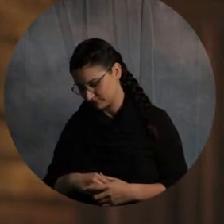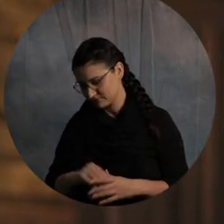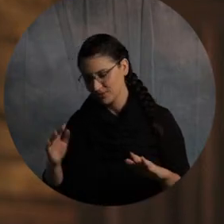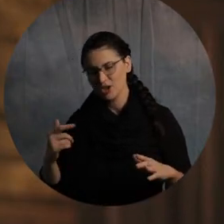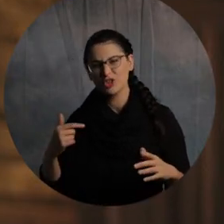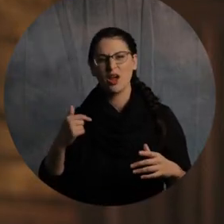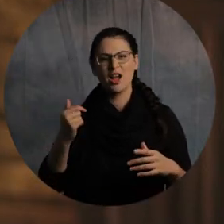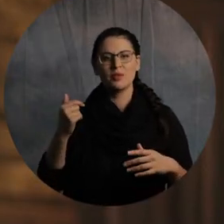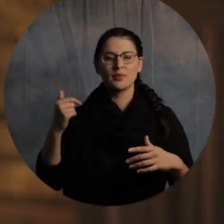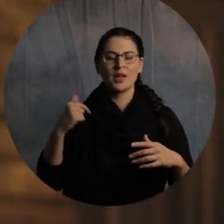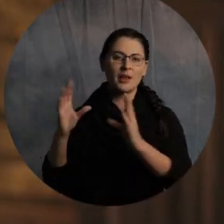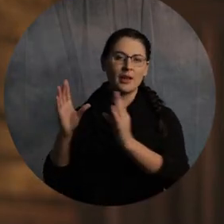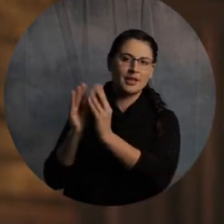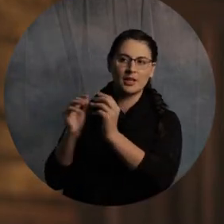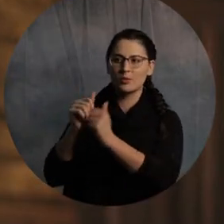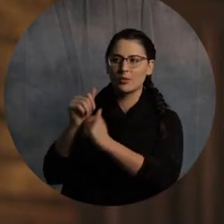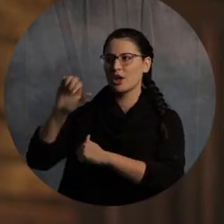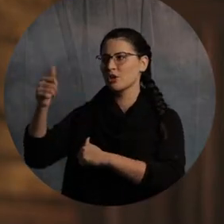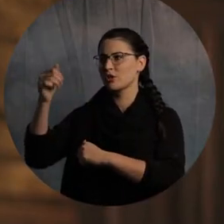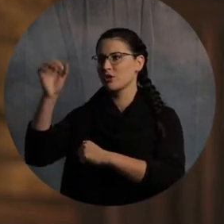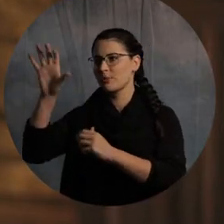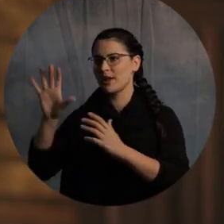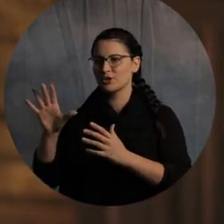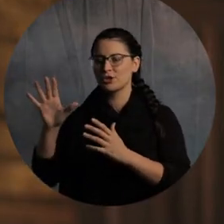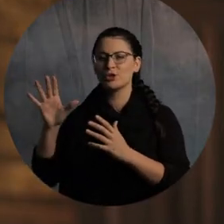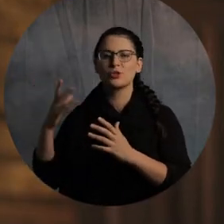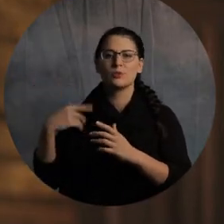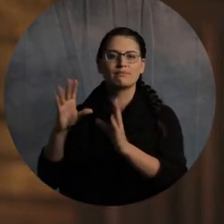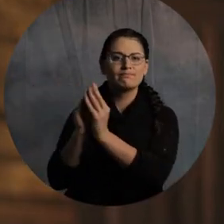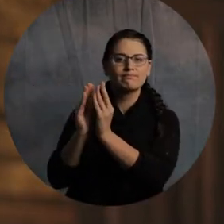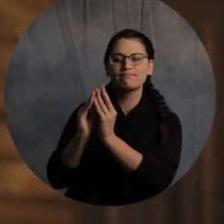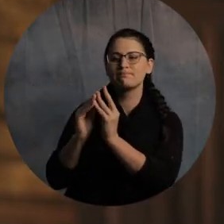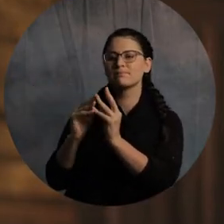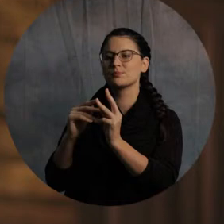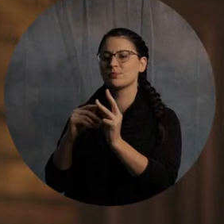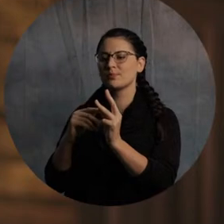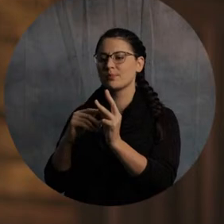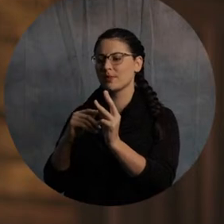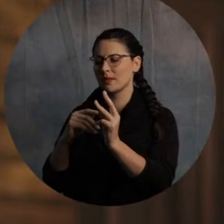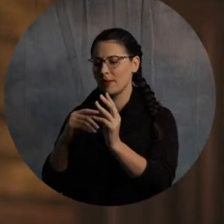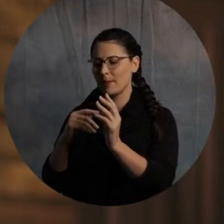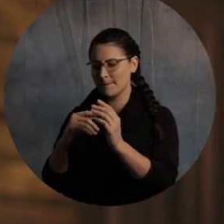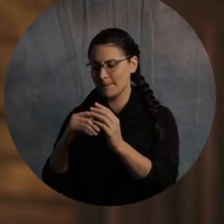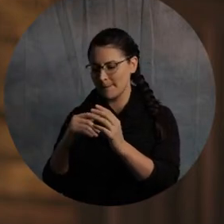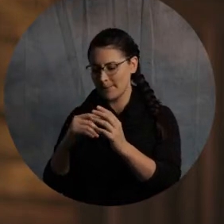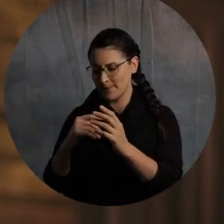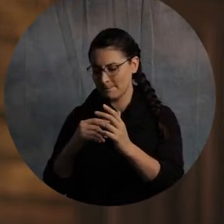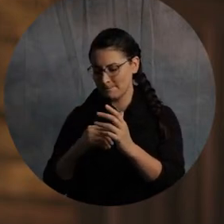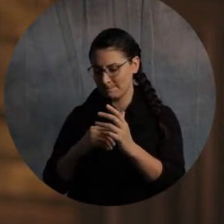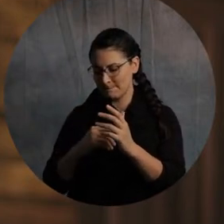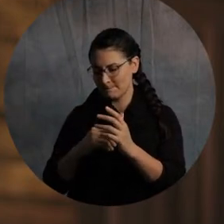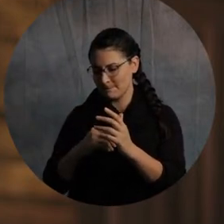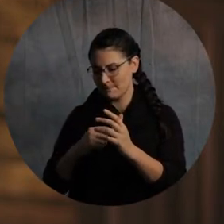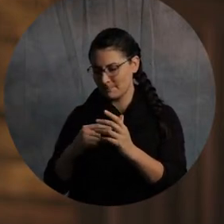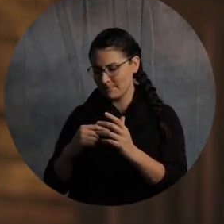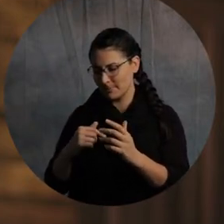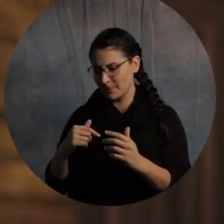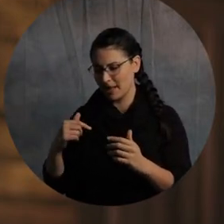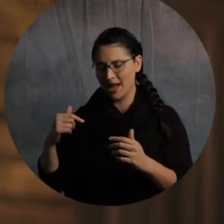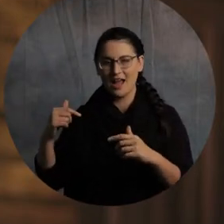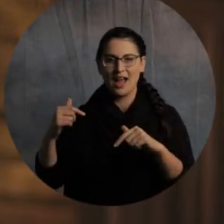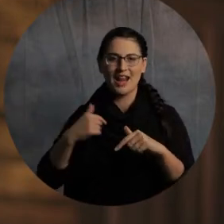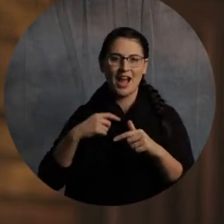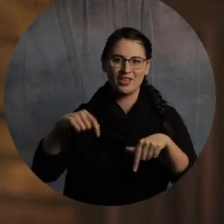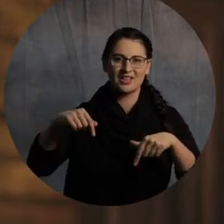and we work through what I'm going to be preaching, and I believe it was, you know, I'm the one who wrote the first manuscript, just want to say that, but Jonathan made it a lot better,